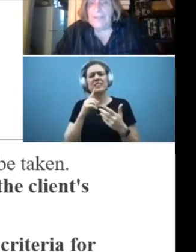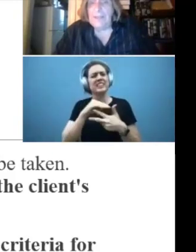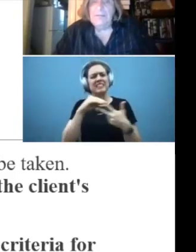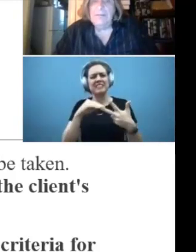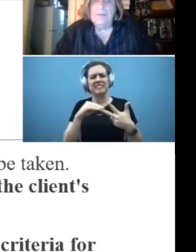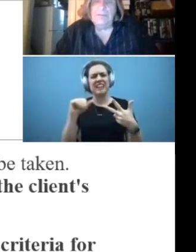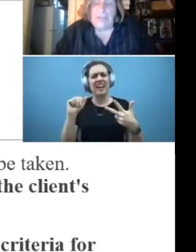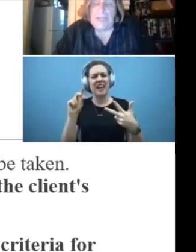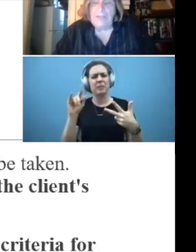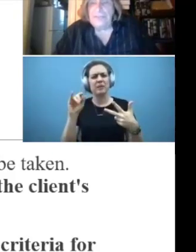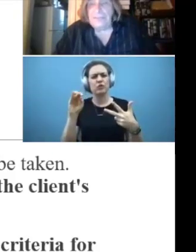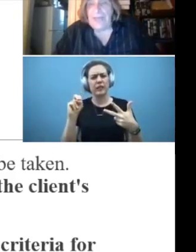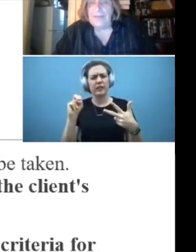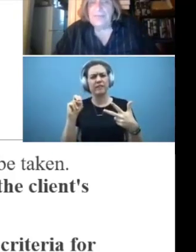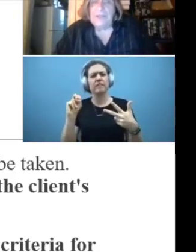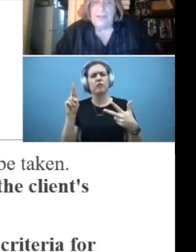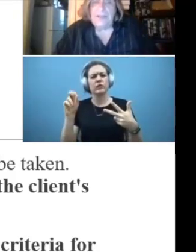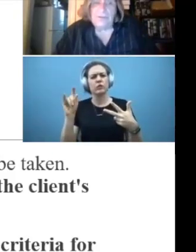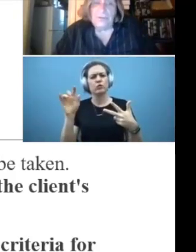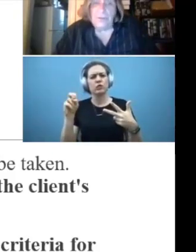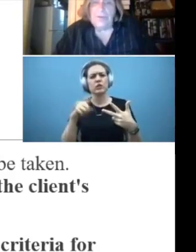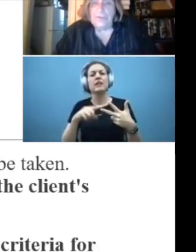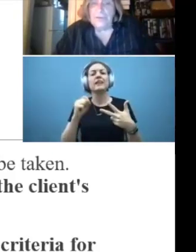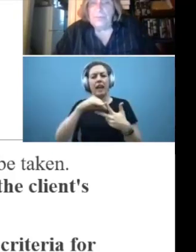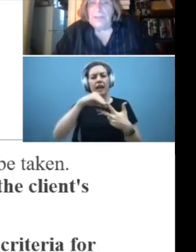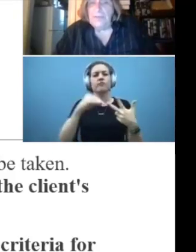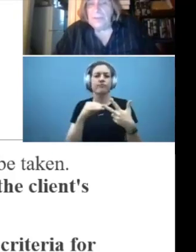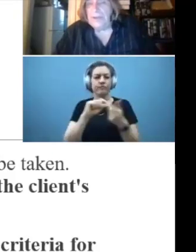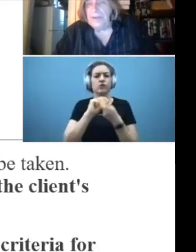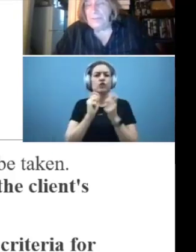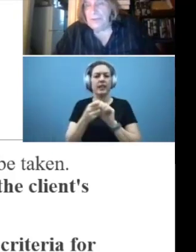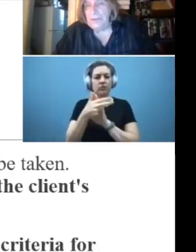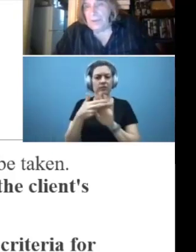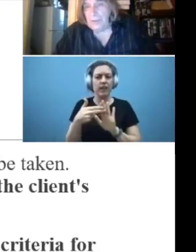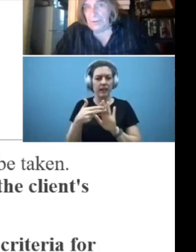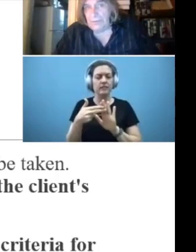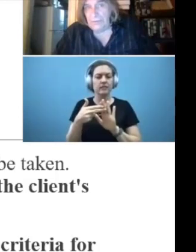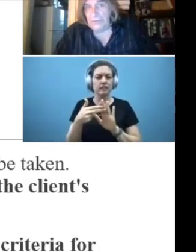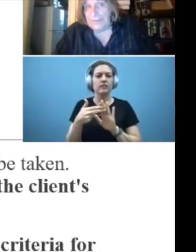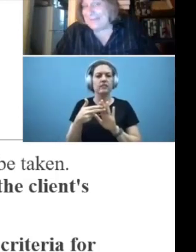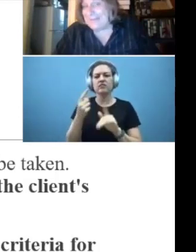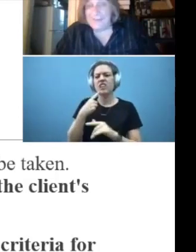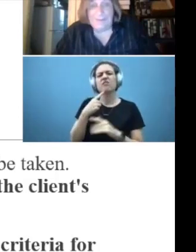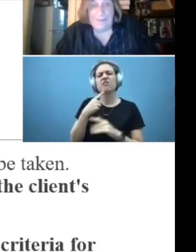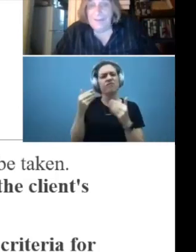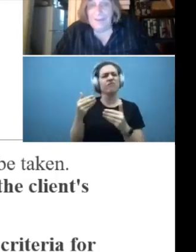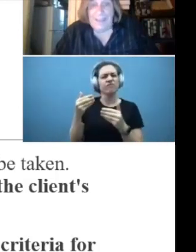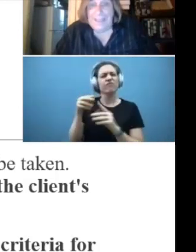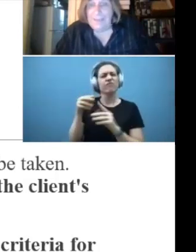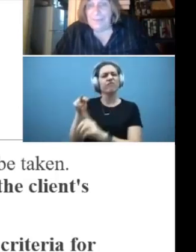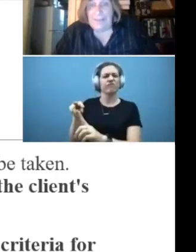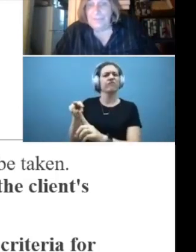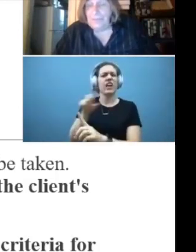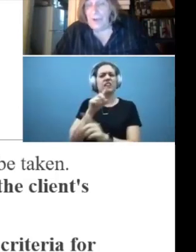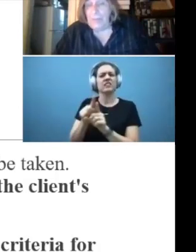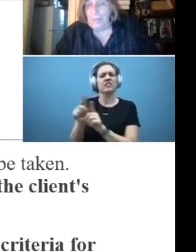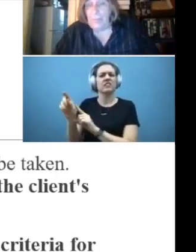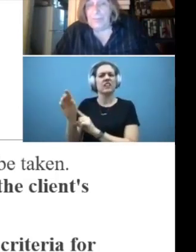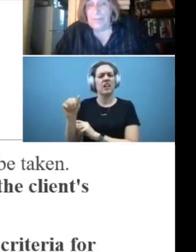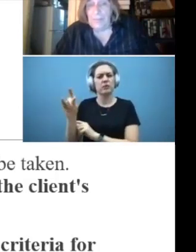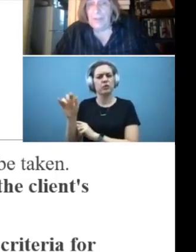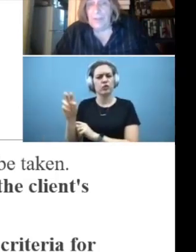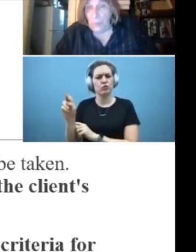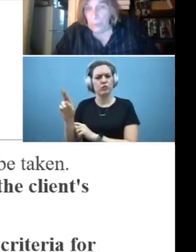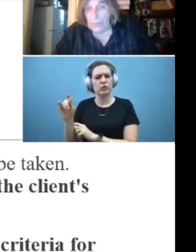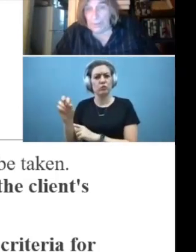They can change the status and determine that should be treated as administrative resolution. Again, I have less of a problem